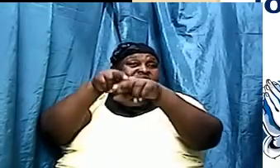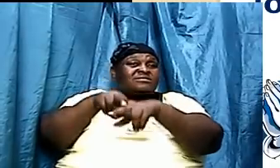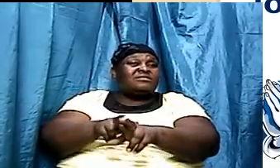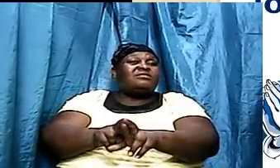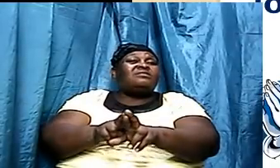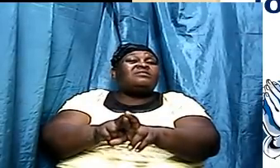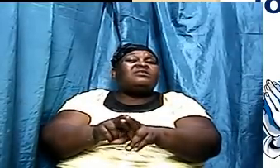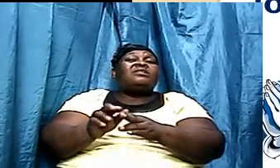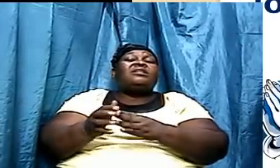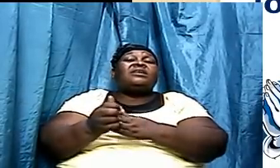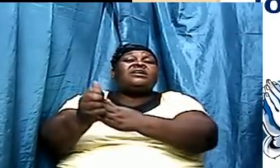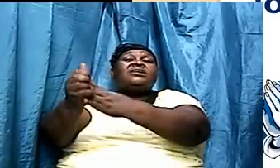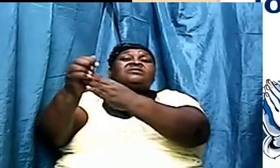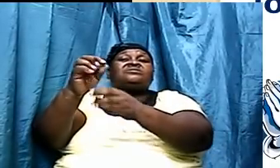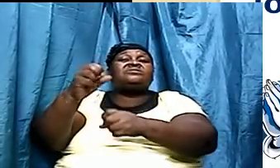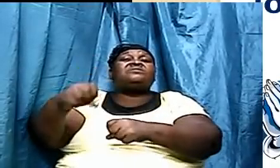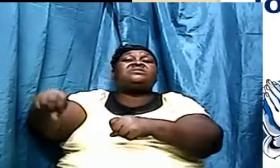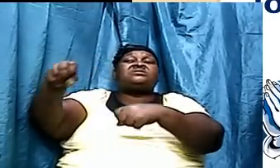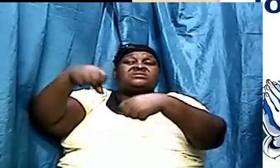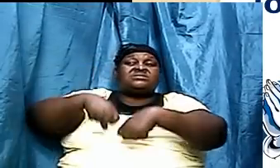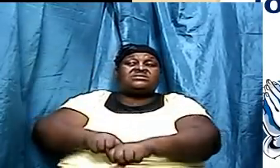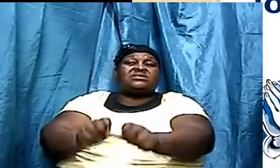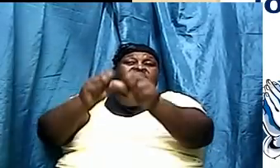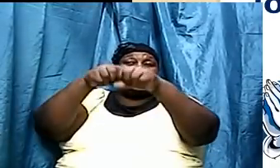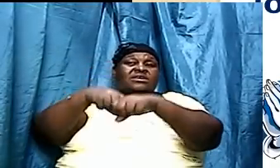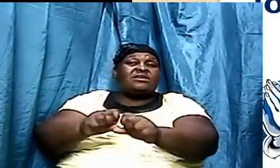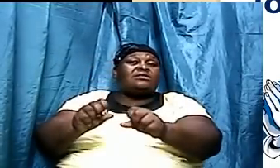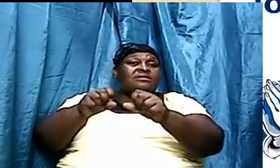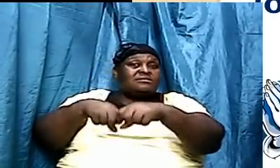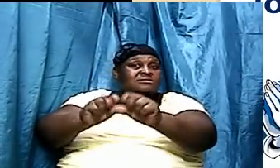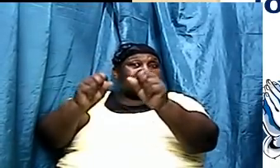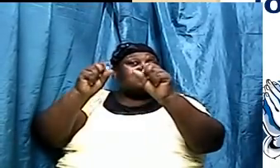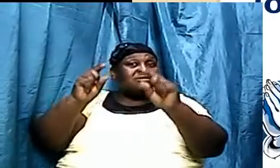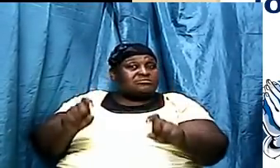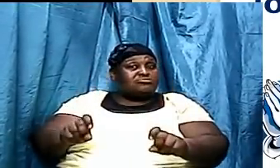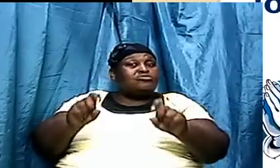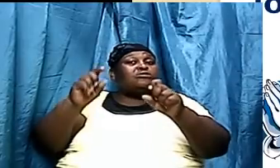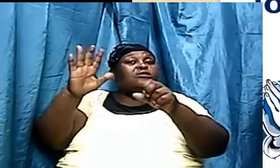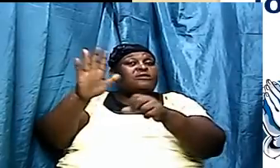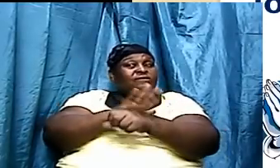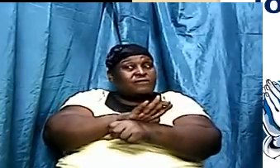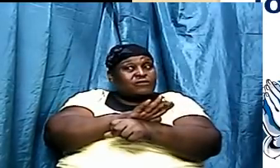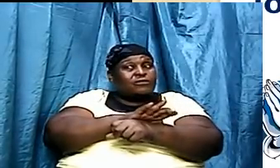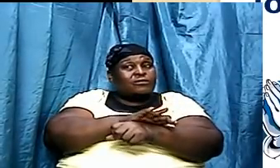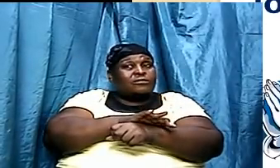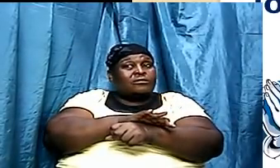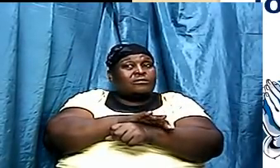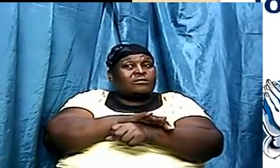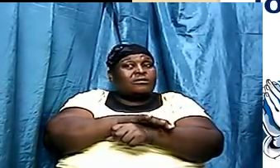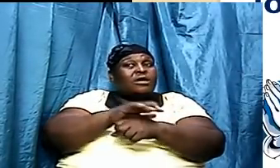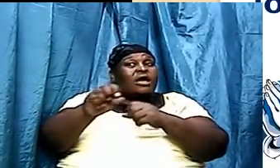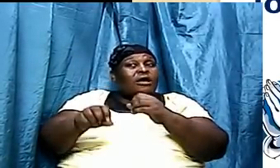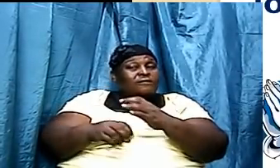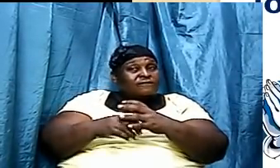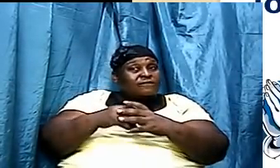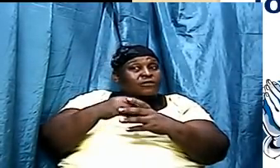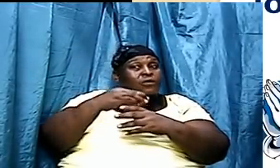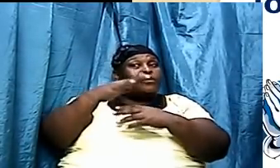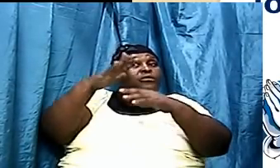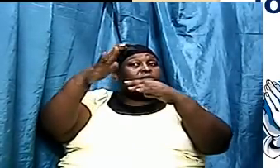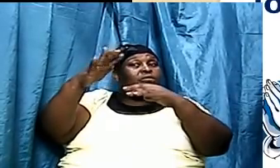run into the sea eventually the sea is supposed to be full to the point where it is supposed to start take over the land